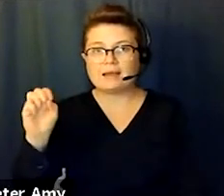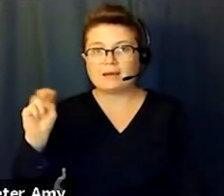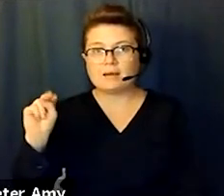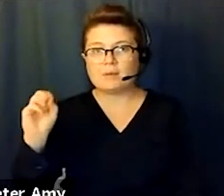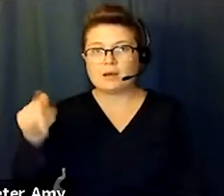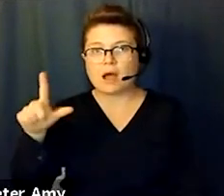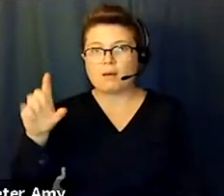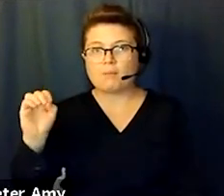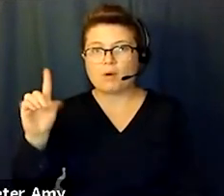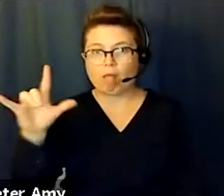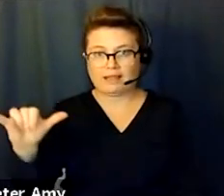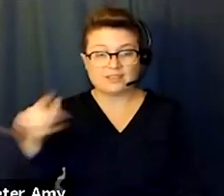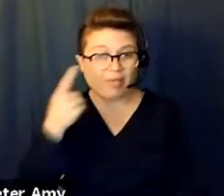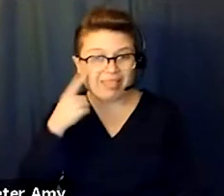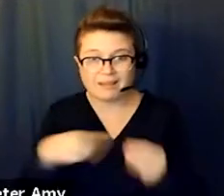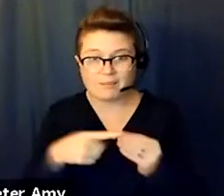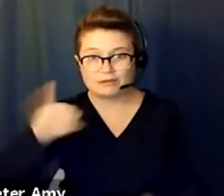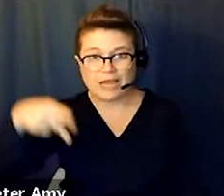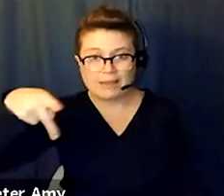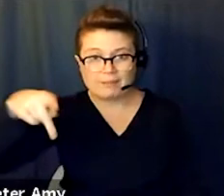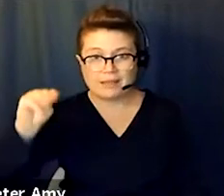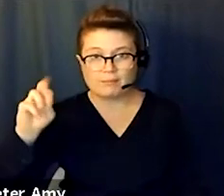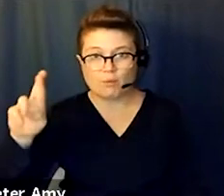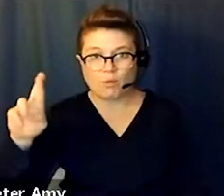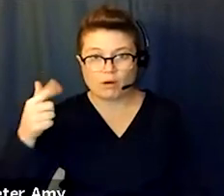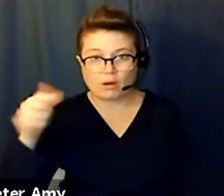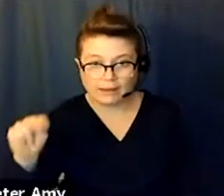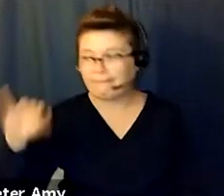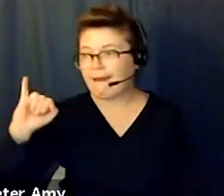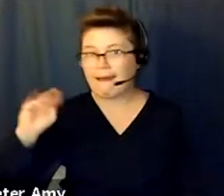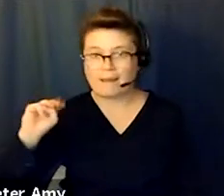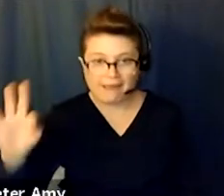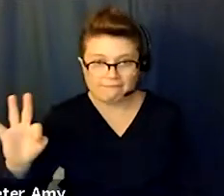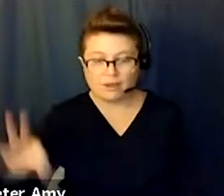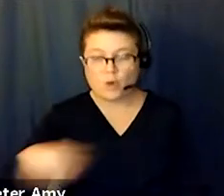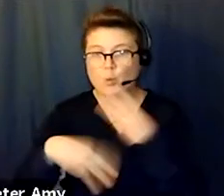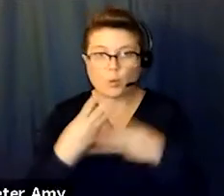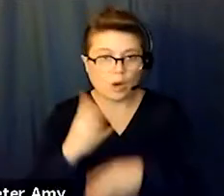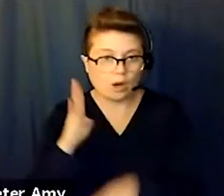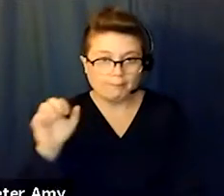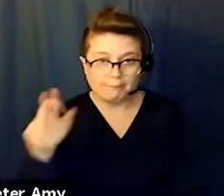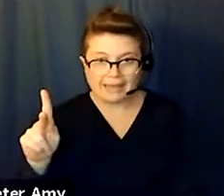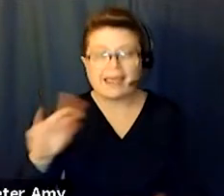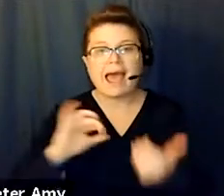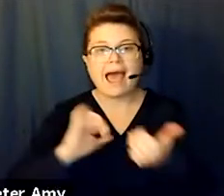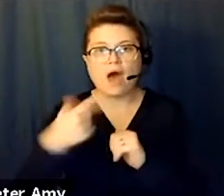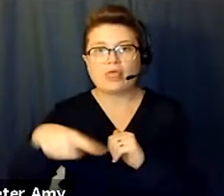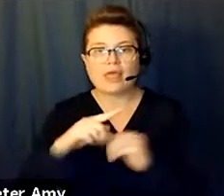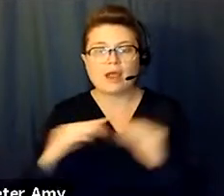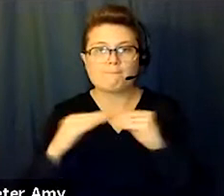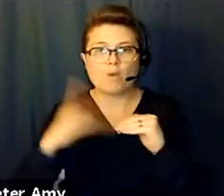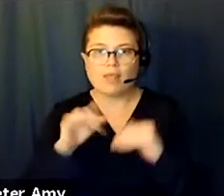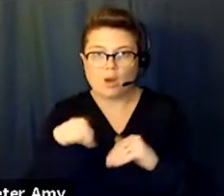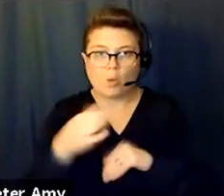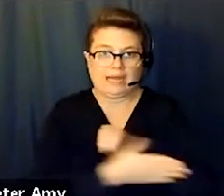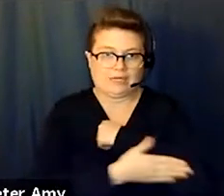Morgan, the IMF, the World Bank, these financial institutions that surpass the industrial capitalists, because